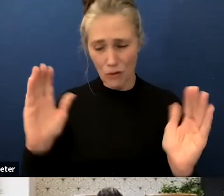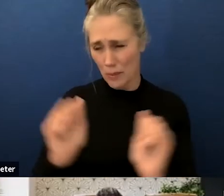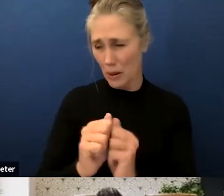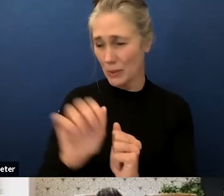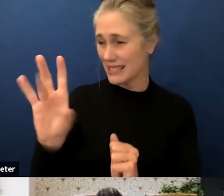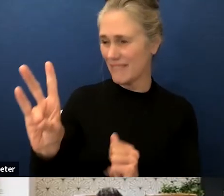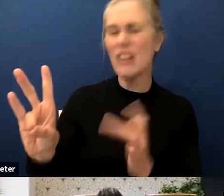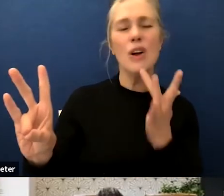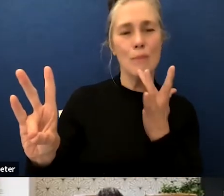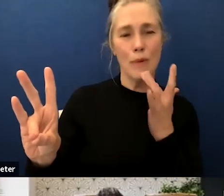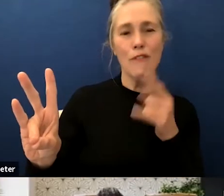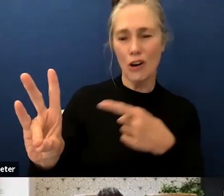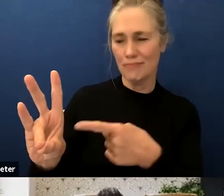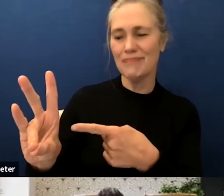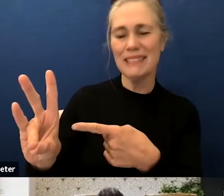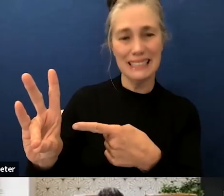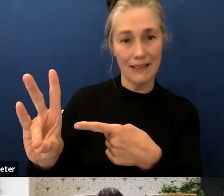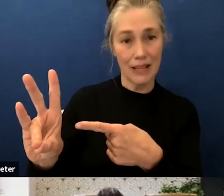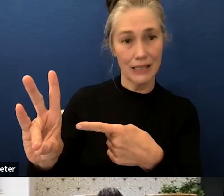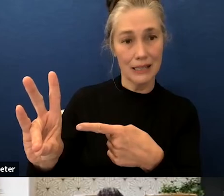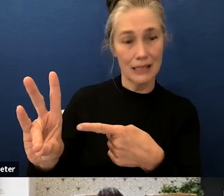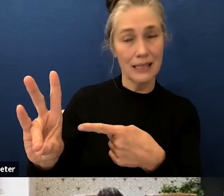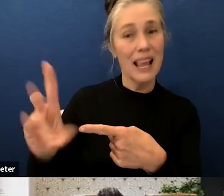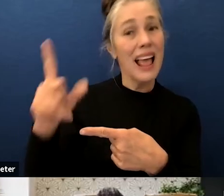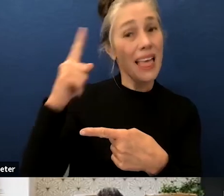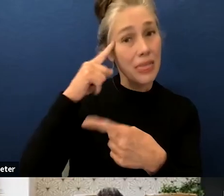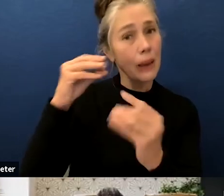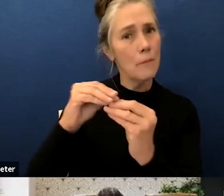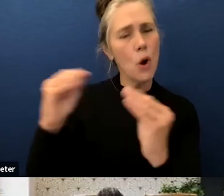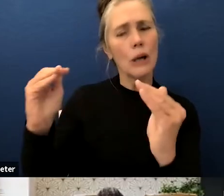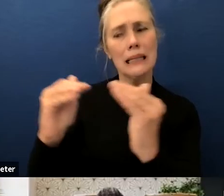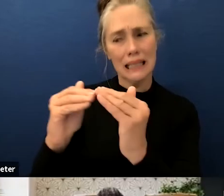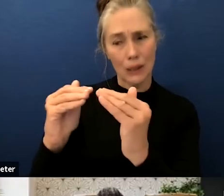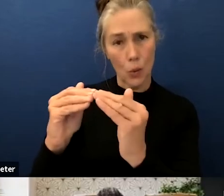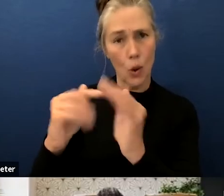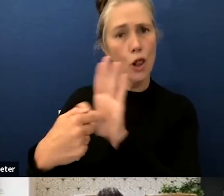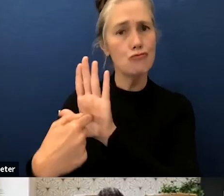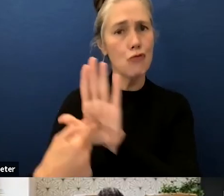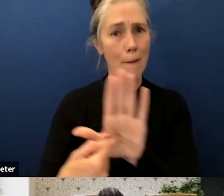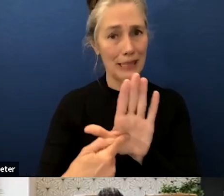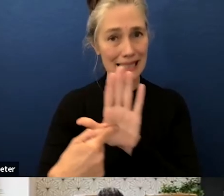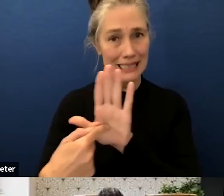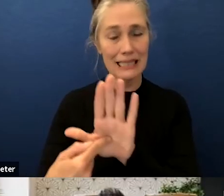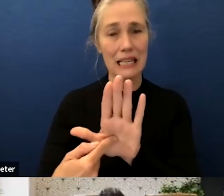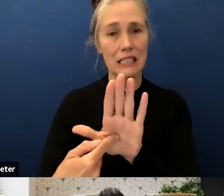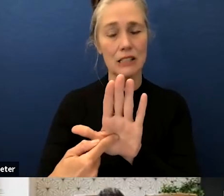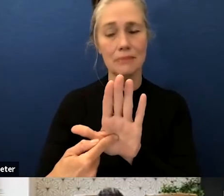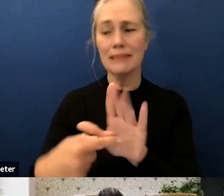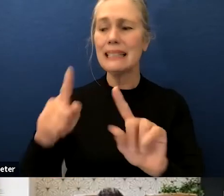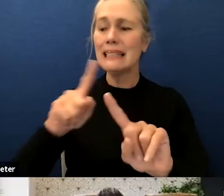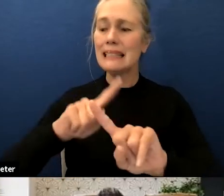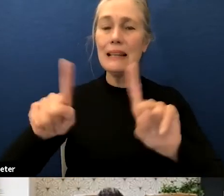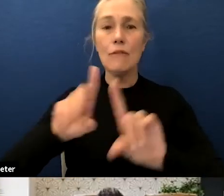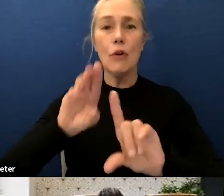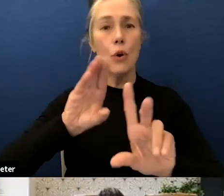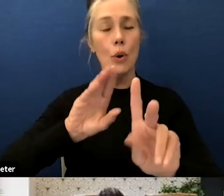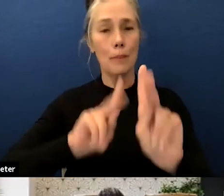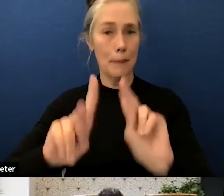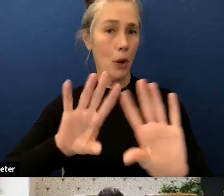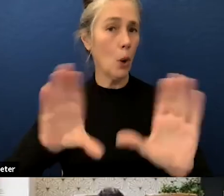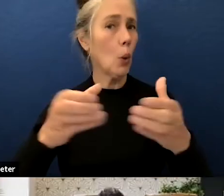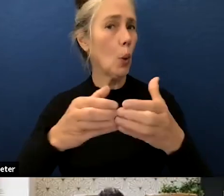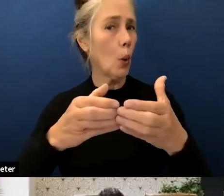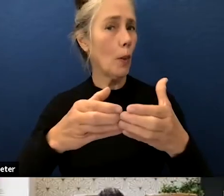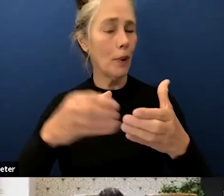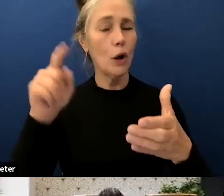just because i think we could be more equitable and equal in terms of different people groups that are being represented